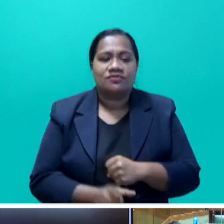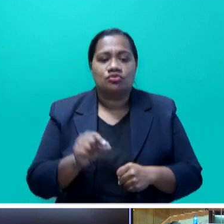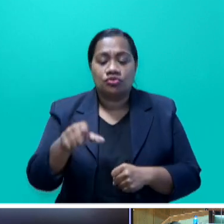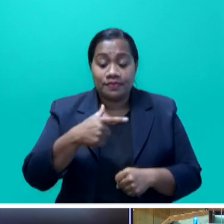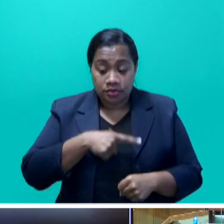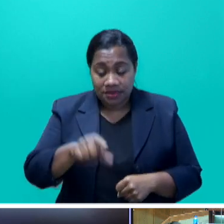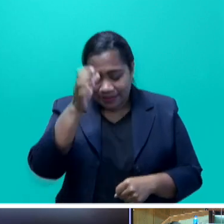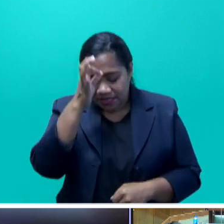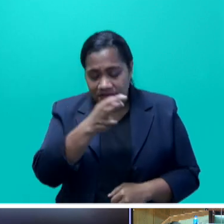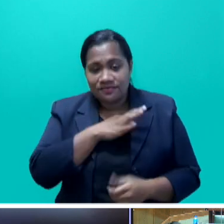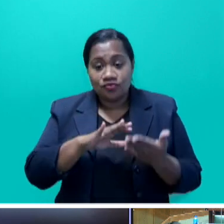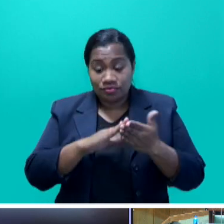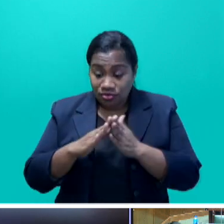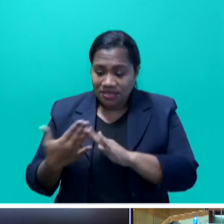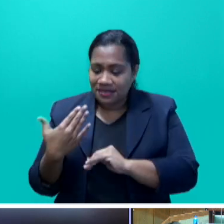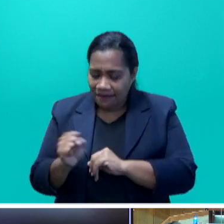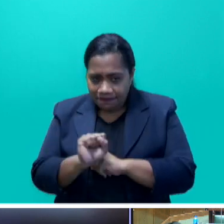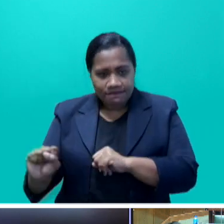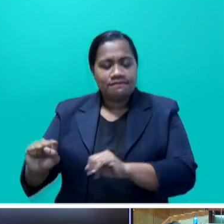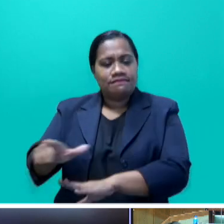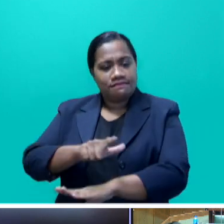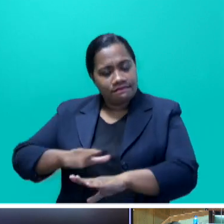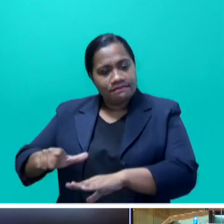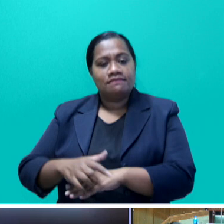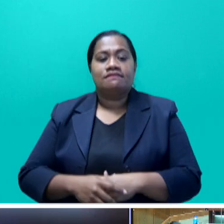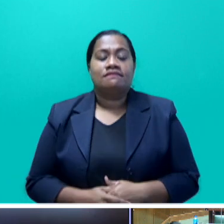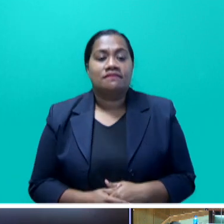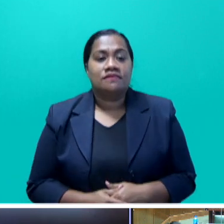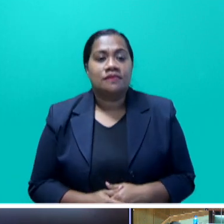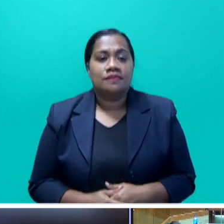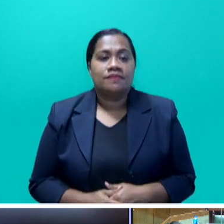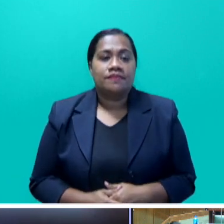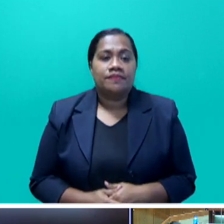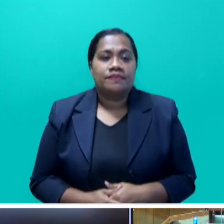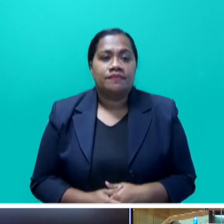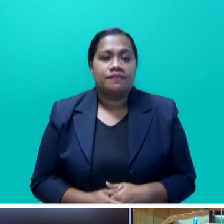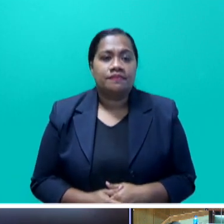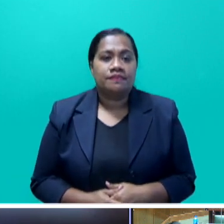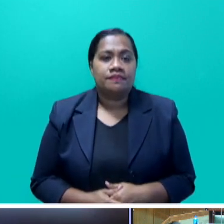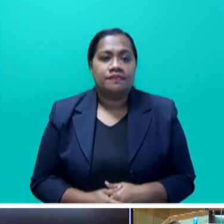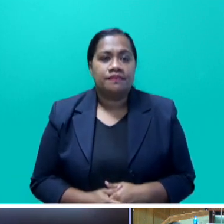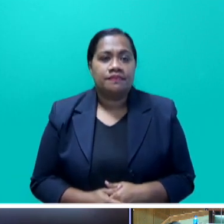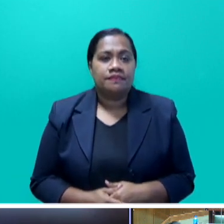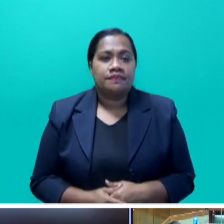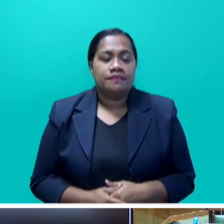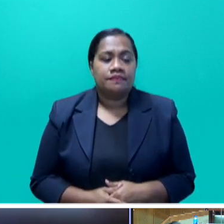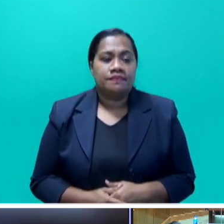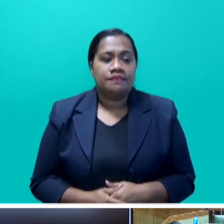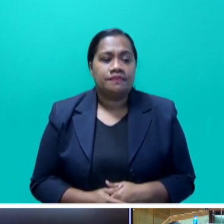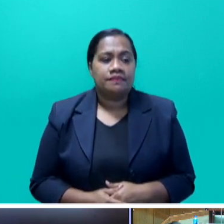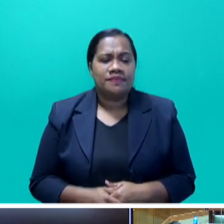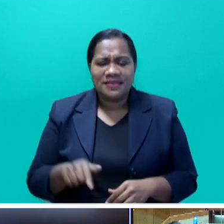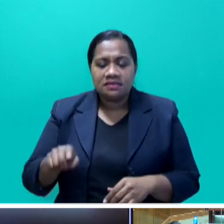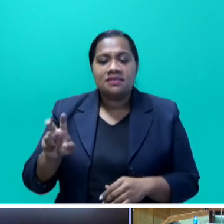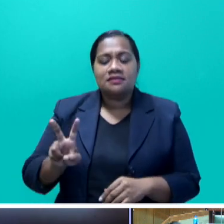community-held land has an intrinsic and intergenerational value that